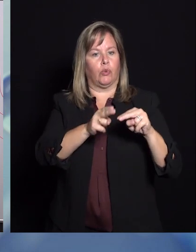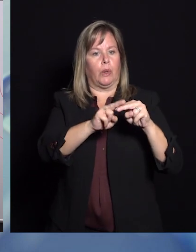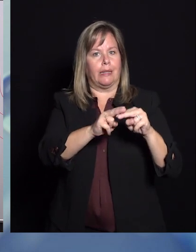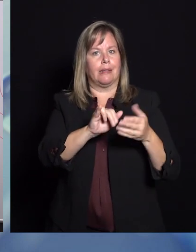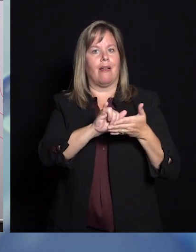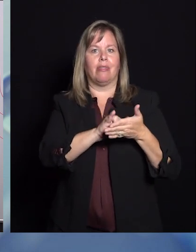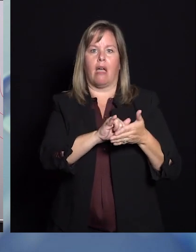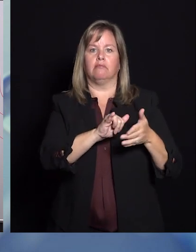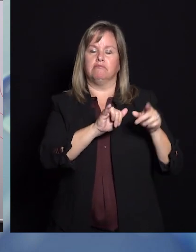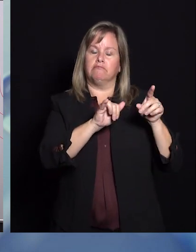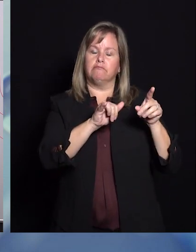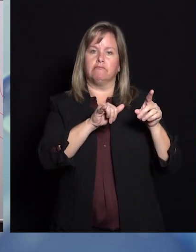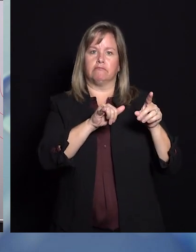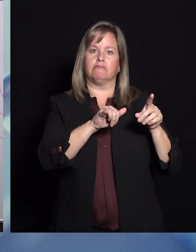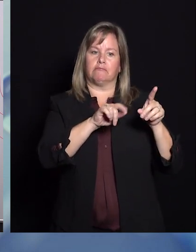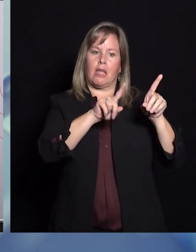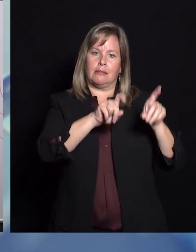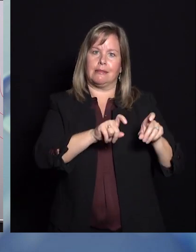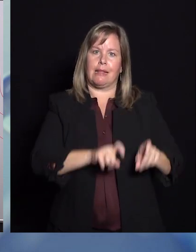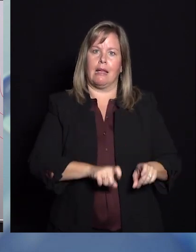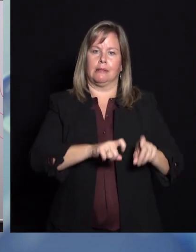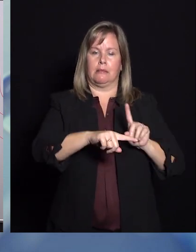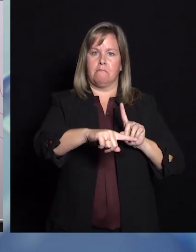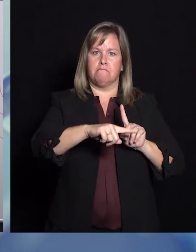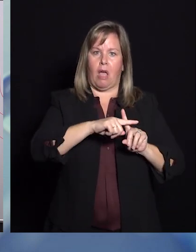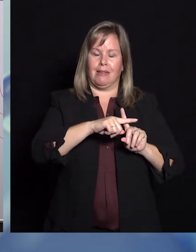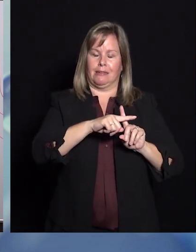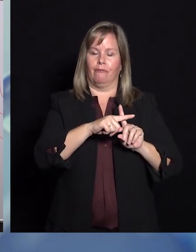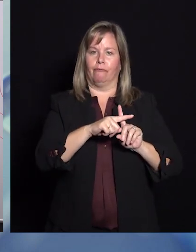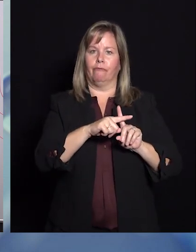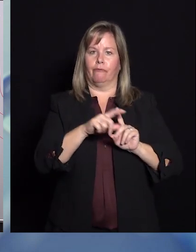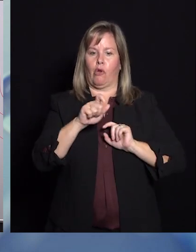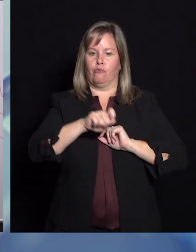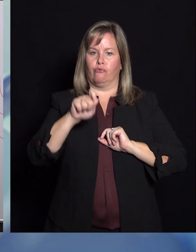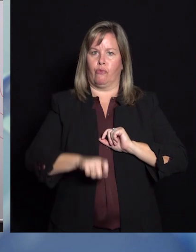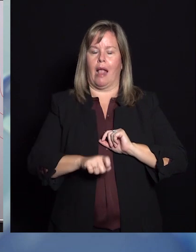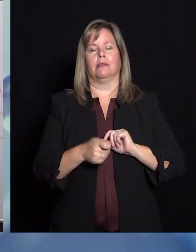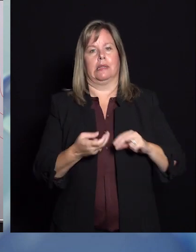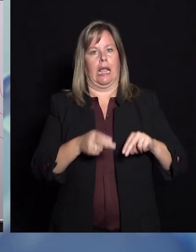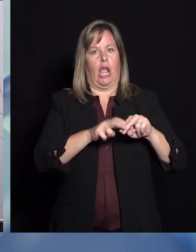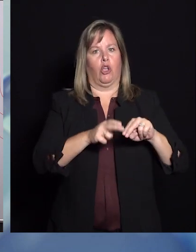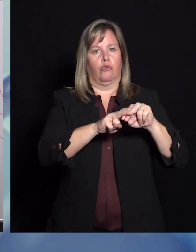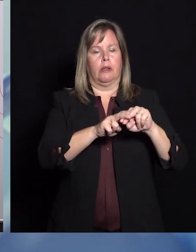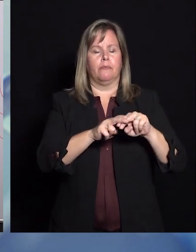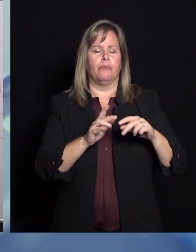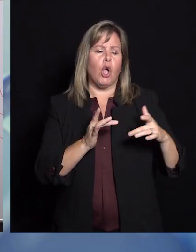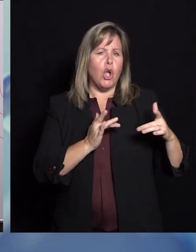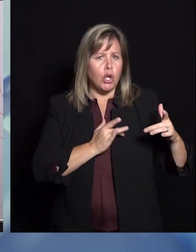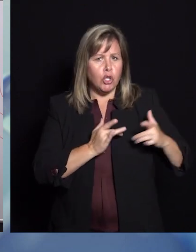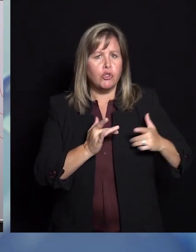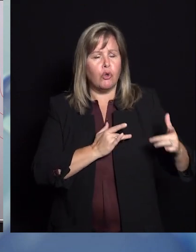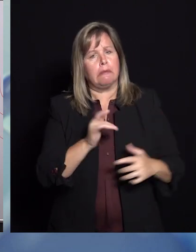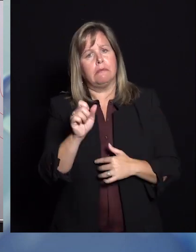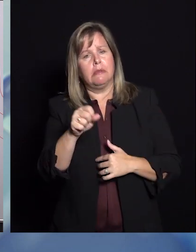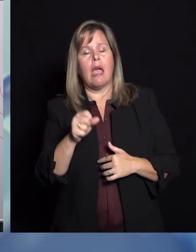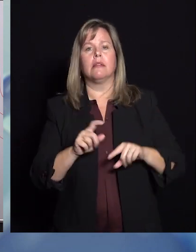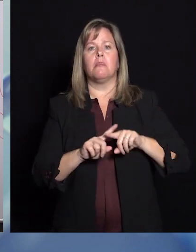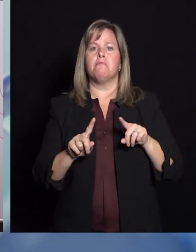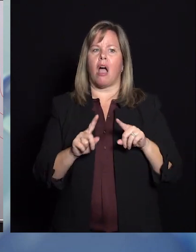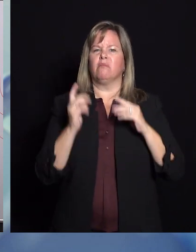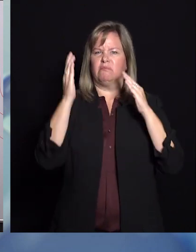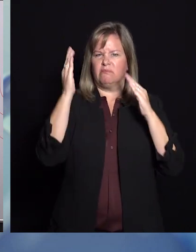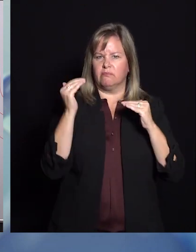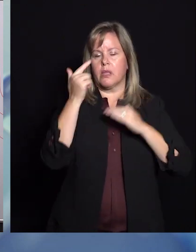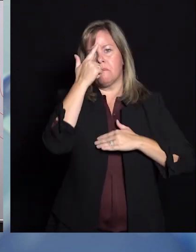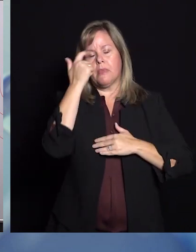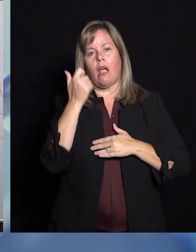percentage of these tests coming back positive increase. Another concerning sign not unexpected with the weather changing